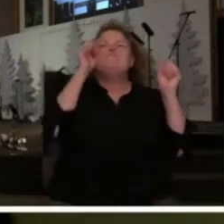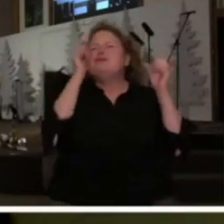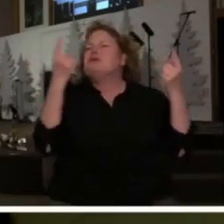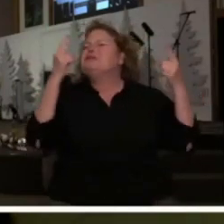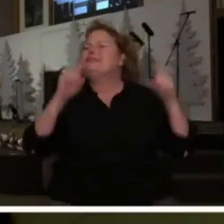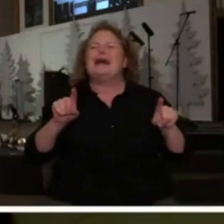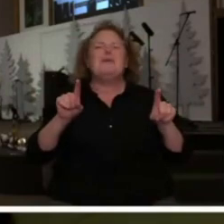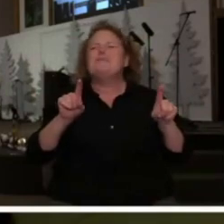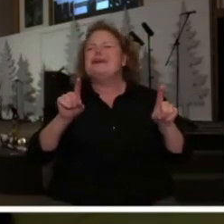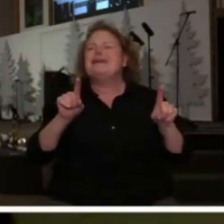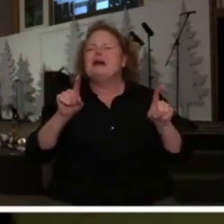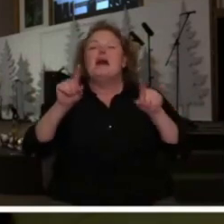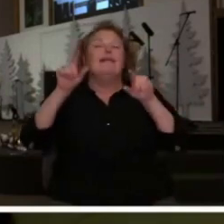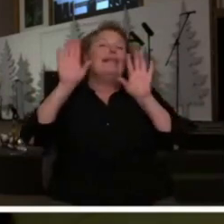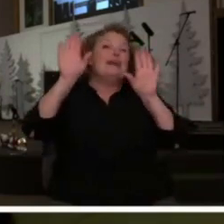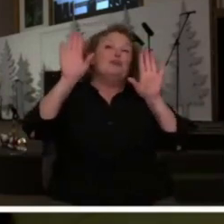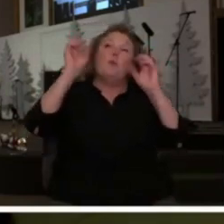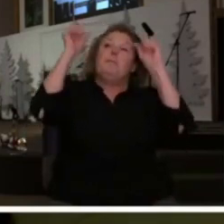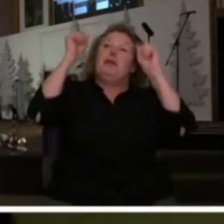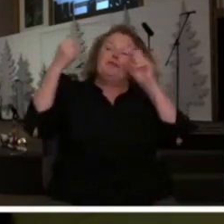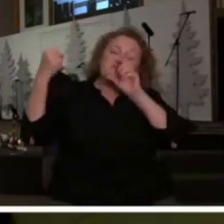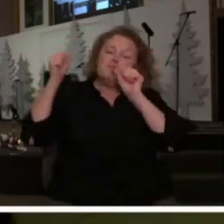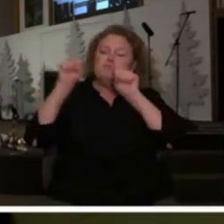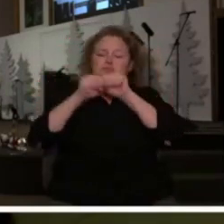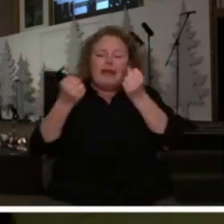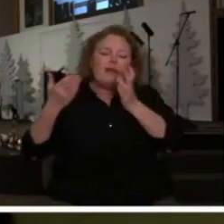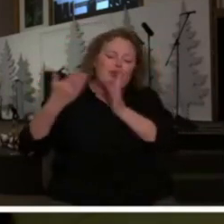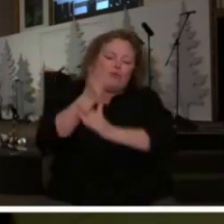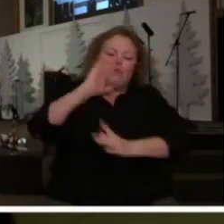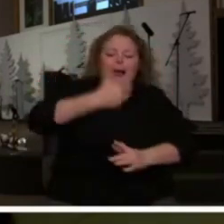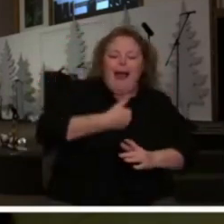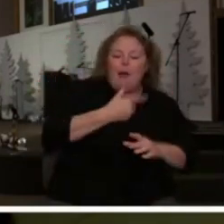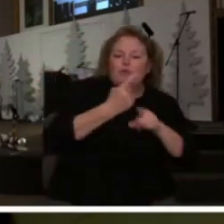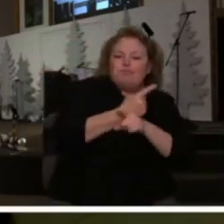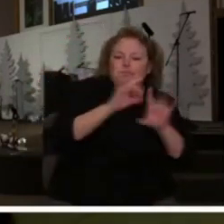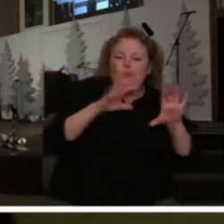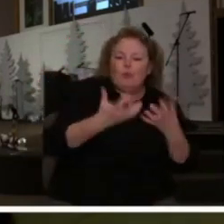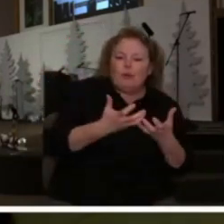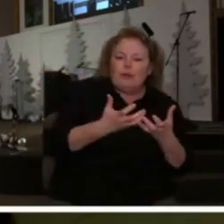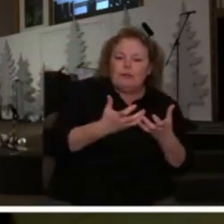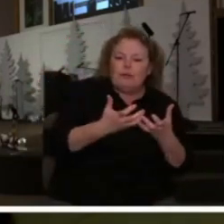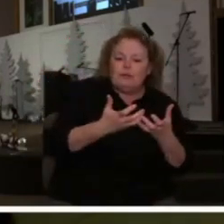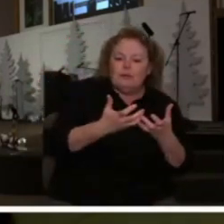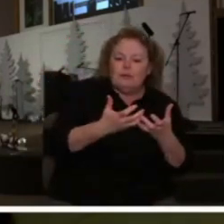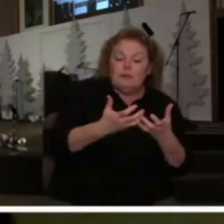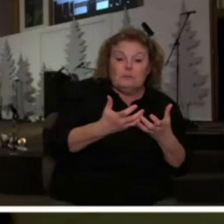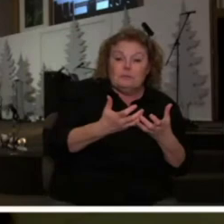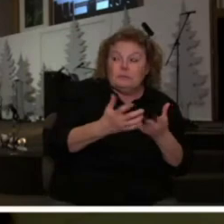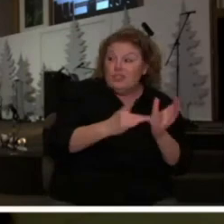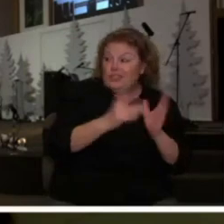screen of the natural and become present to us. And Jesus says, don't you know the kingdom of heaven is at hand?